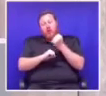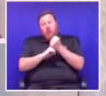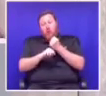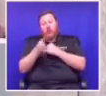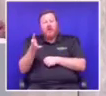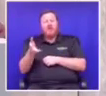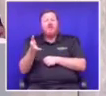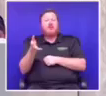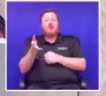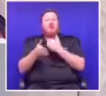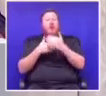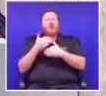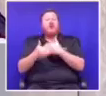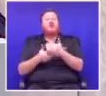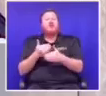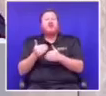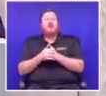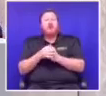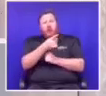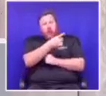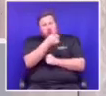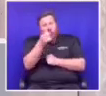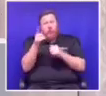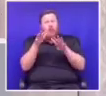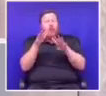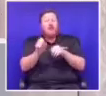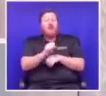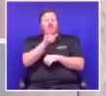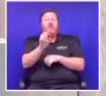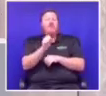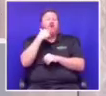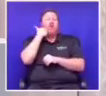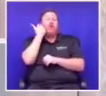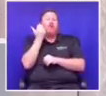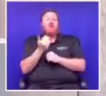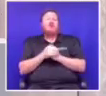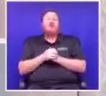process that you, as the people of South Africa,